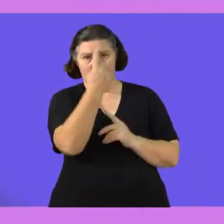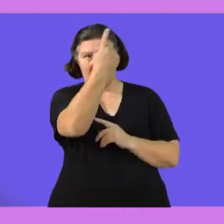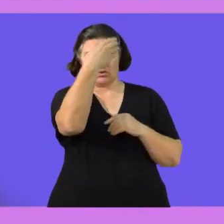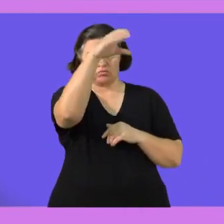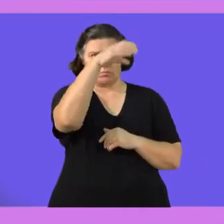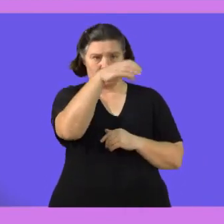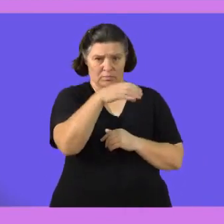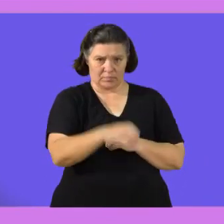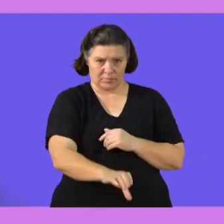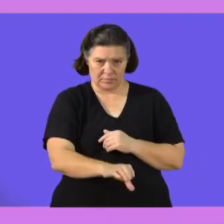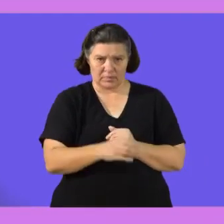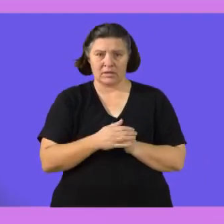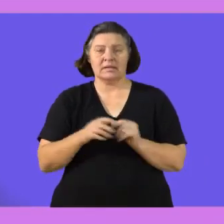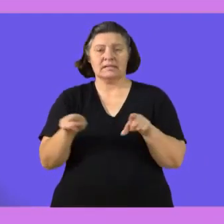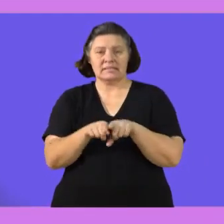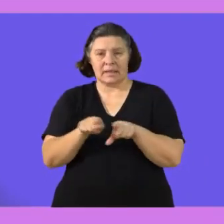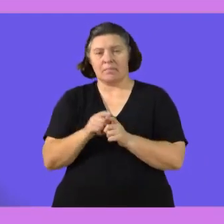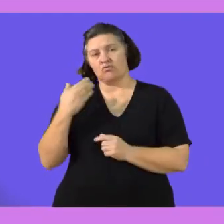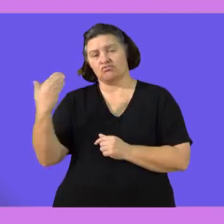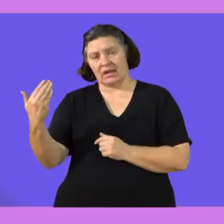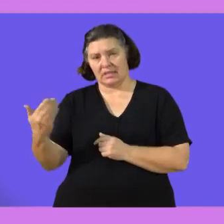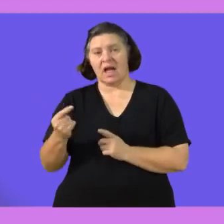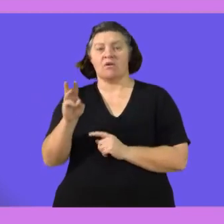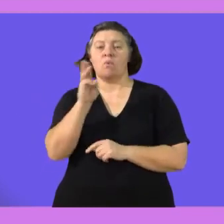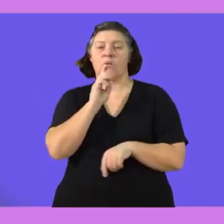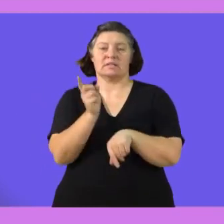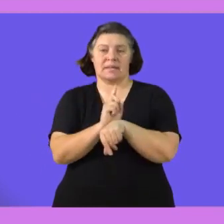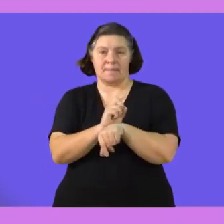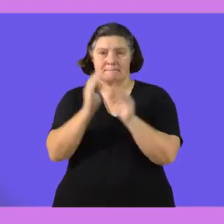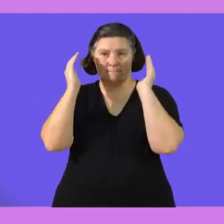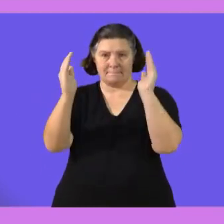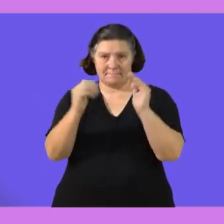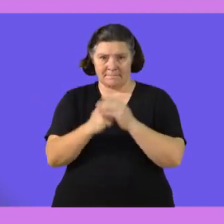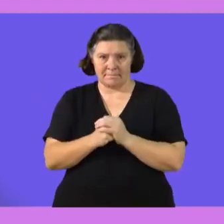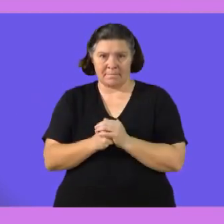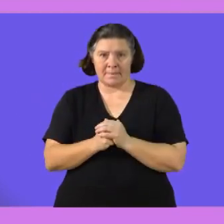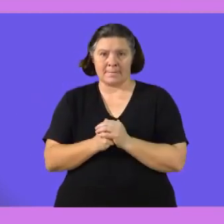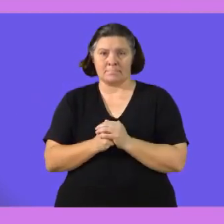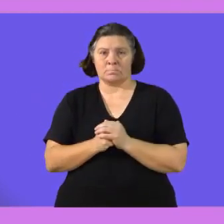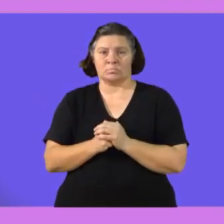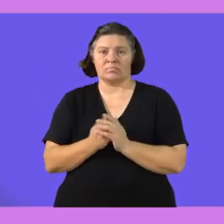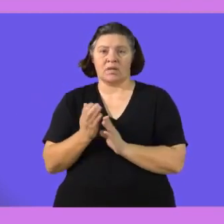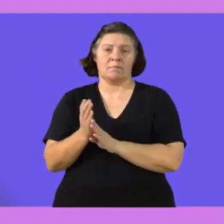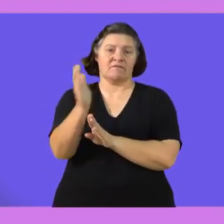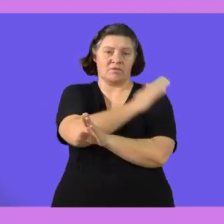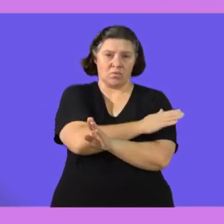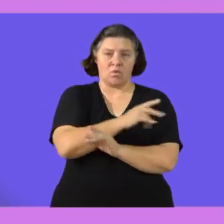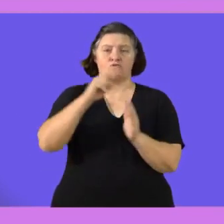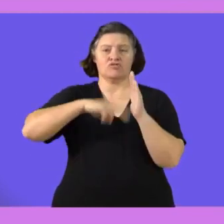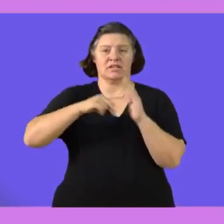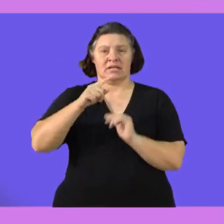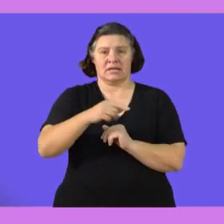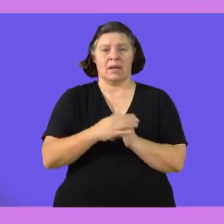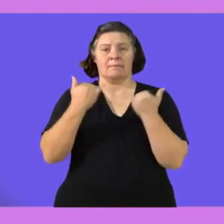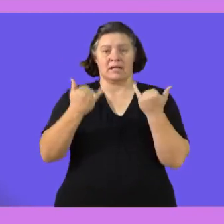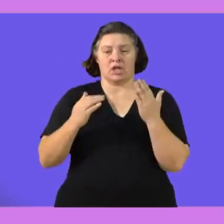pay in each category basically also on your right hand side we have the water period the period for the water the previous